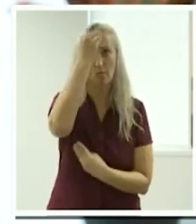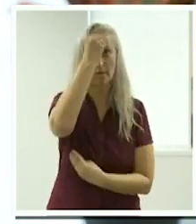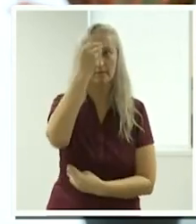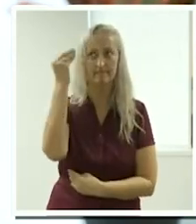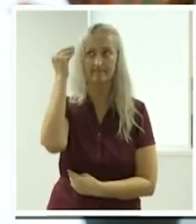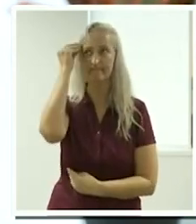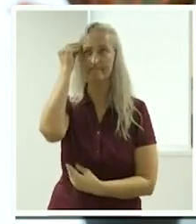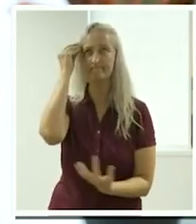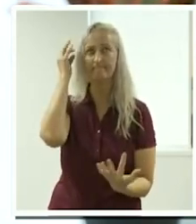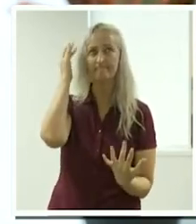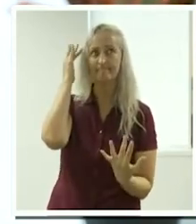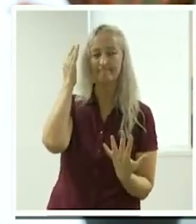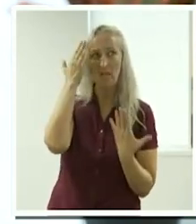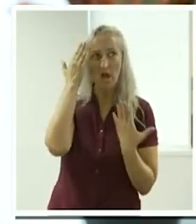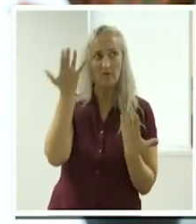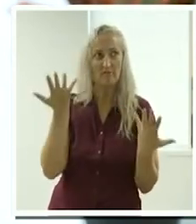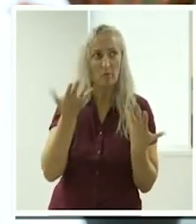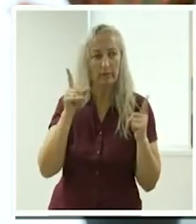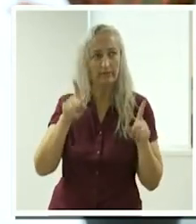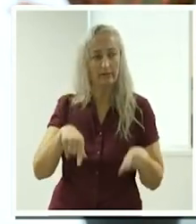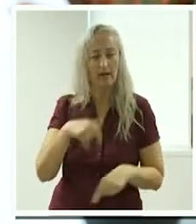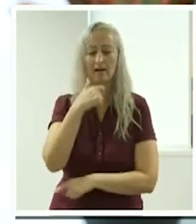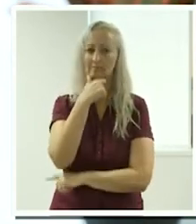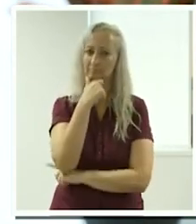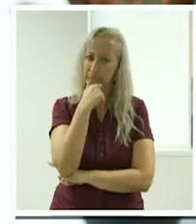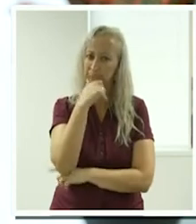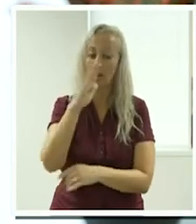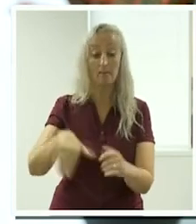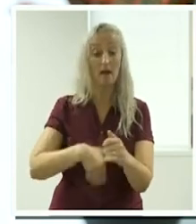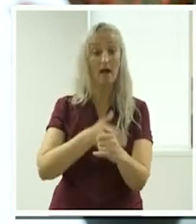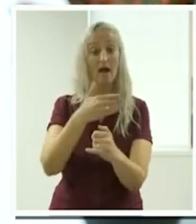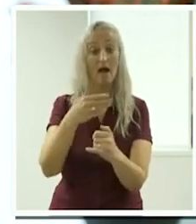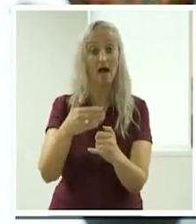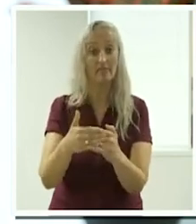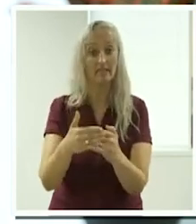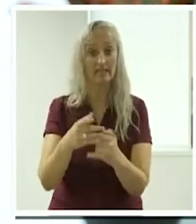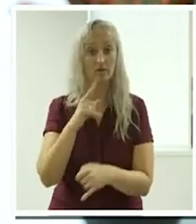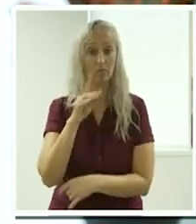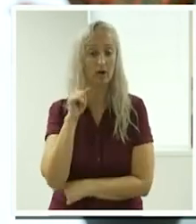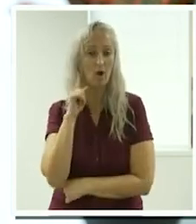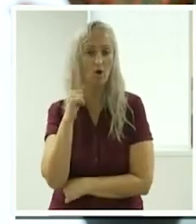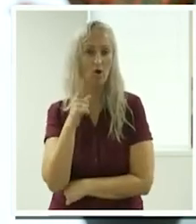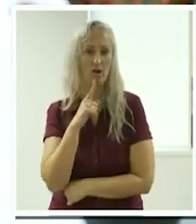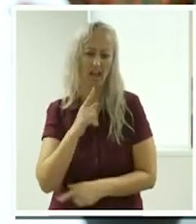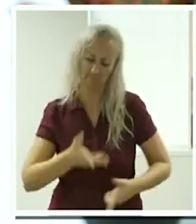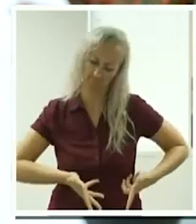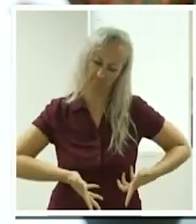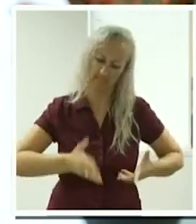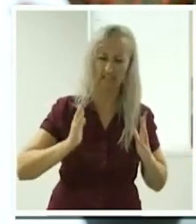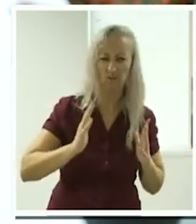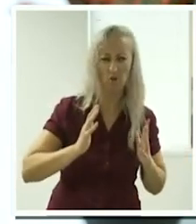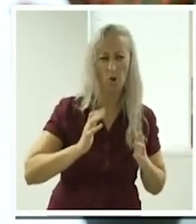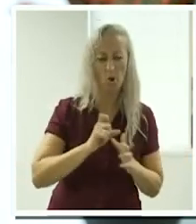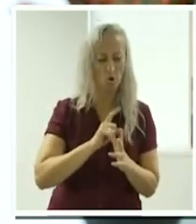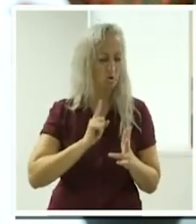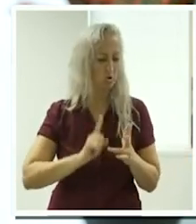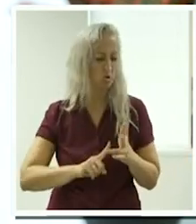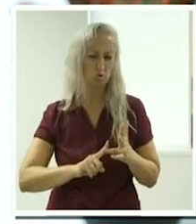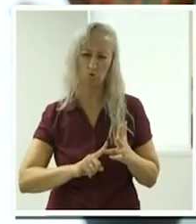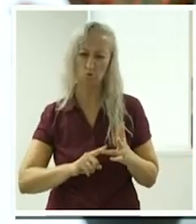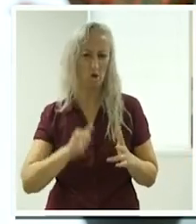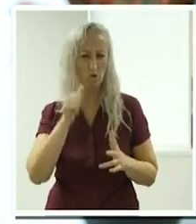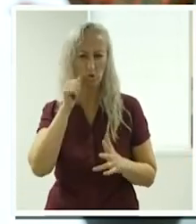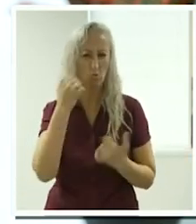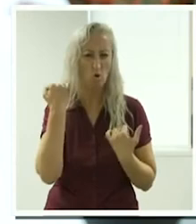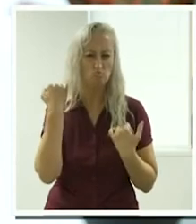almost uh don't know where to start but at the end there when when you know i hearing messages like give it a go do it you won't regret it i'm thinking about there's